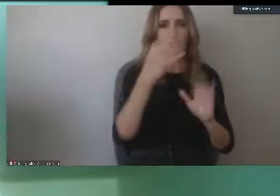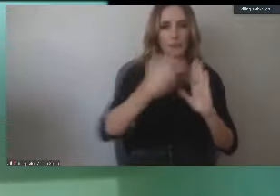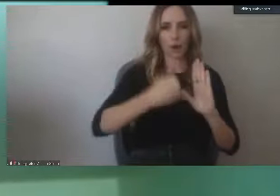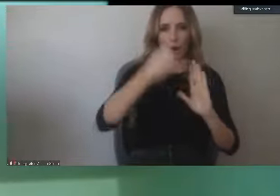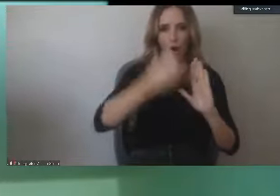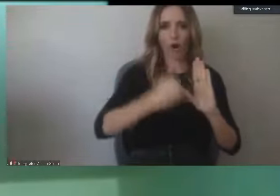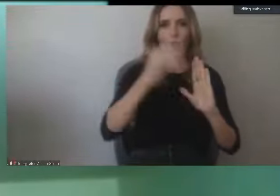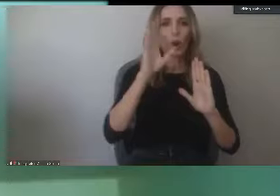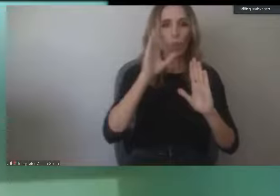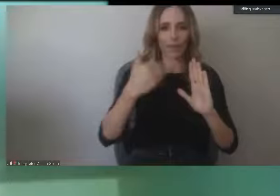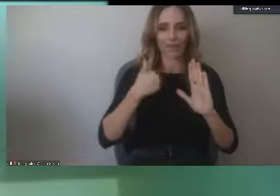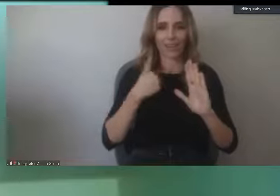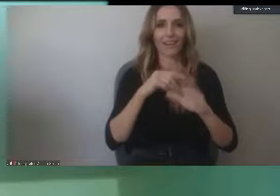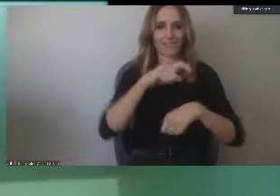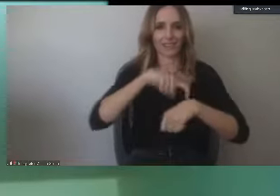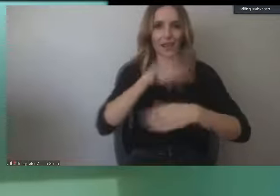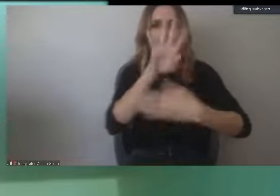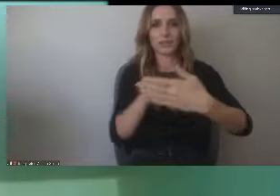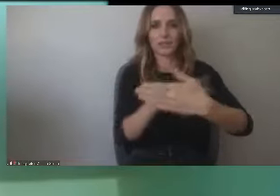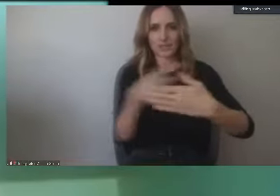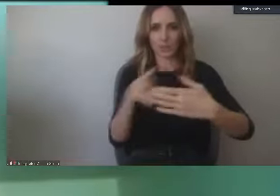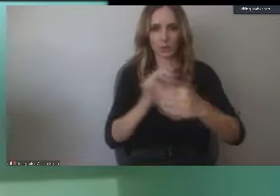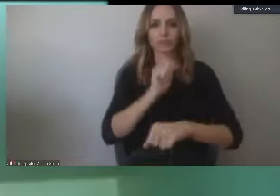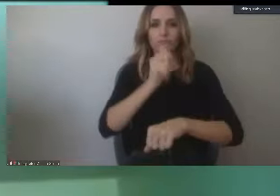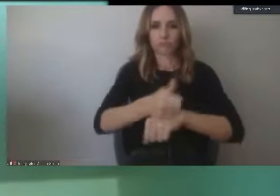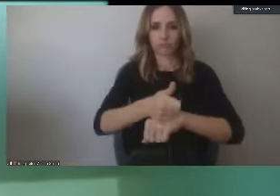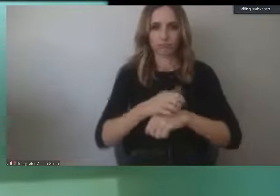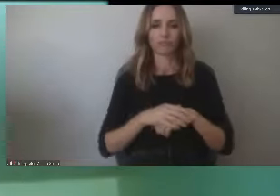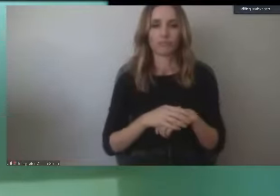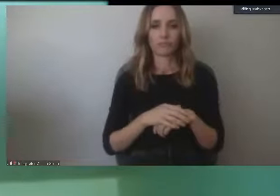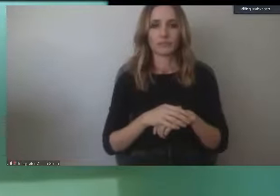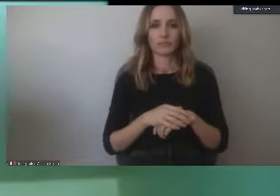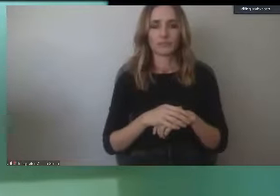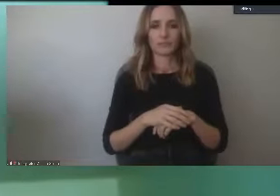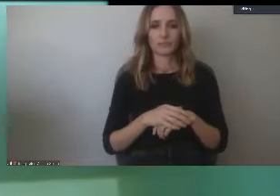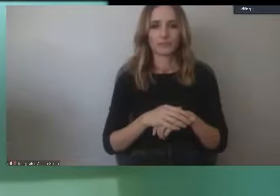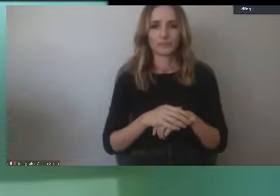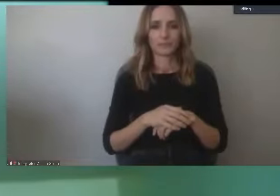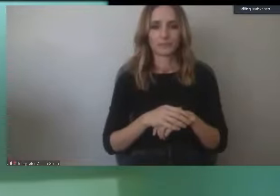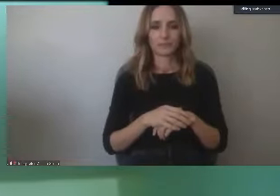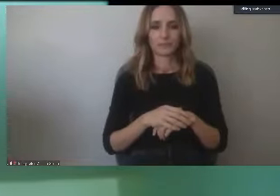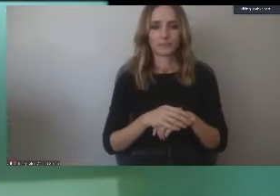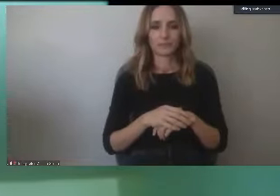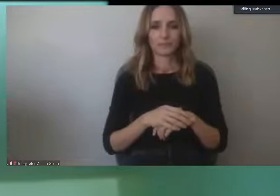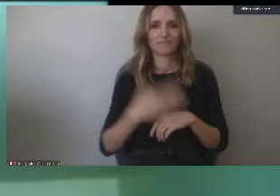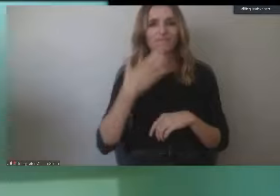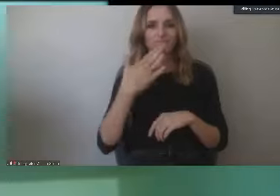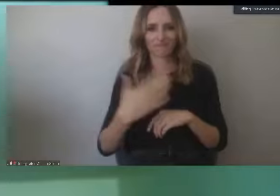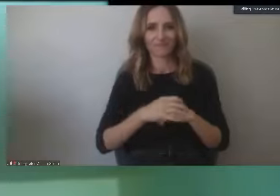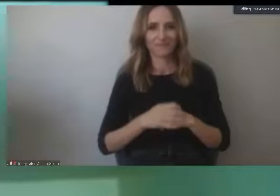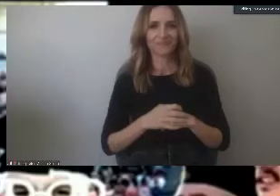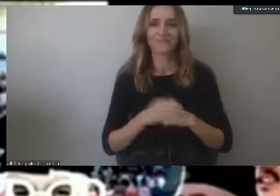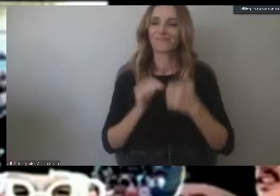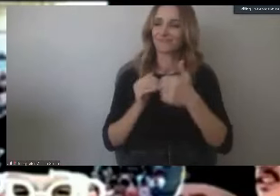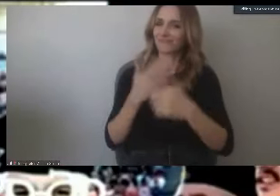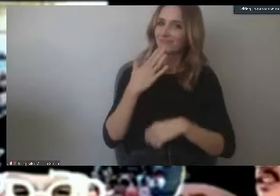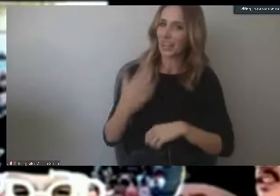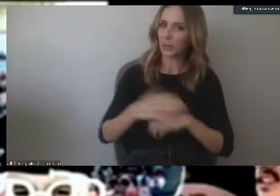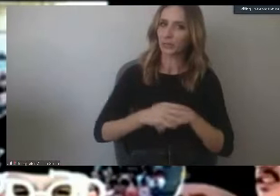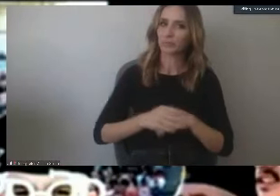over a day or two and get their things. And if we have to do it over multiple days, we can do that also. Thank you. Thank you.